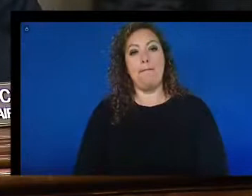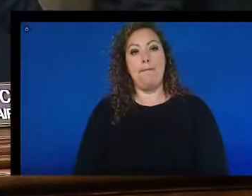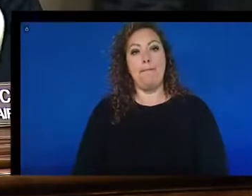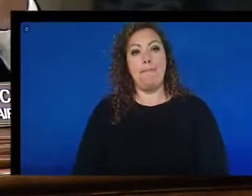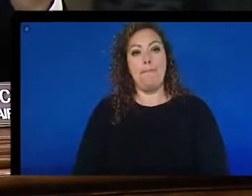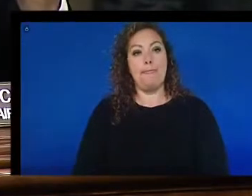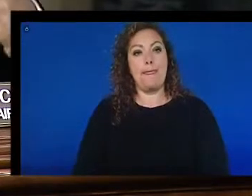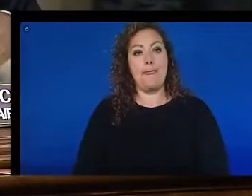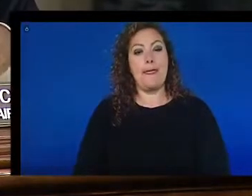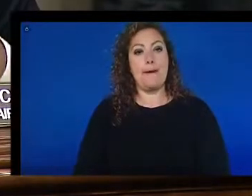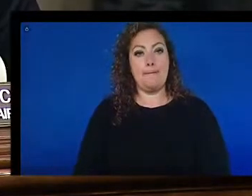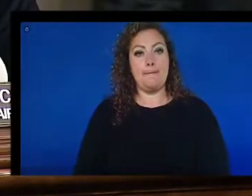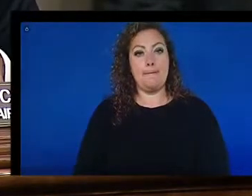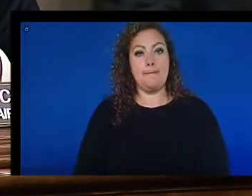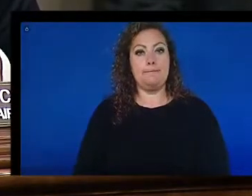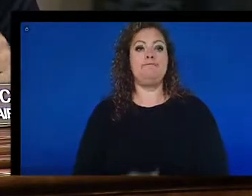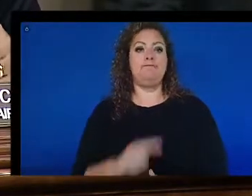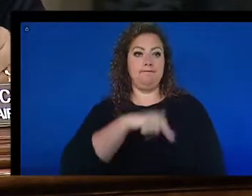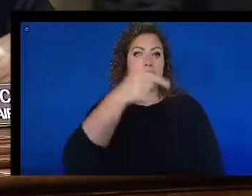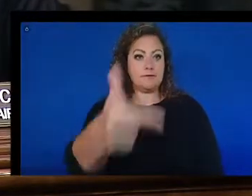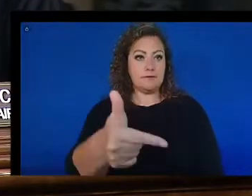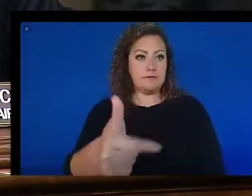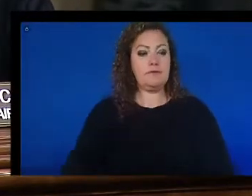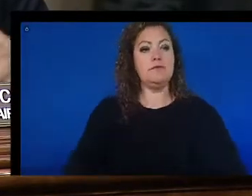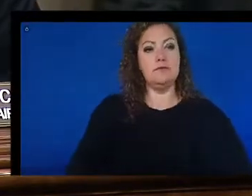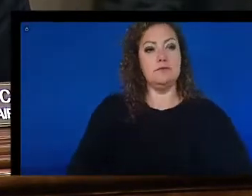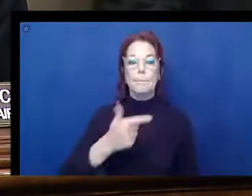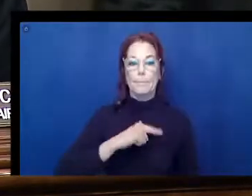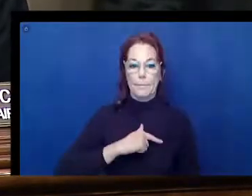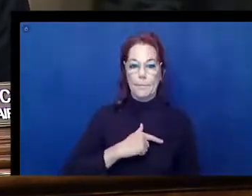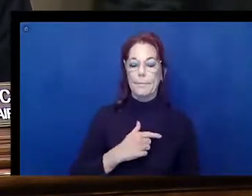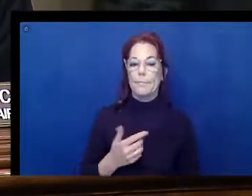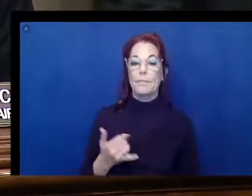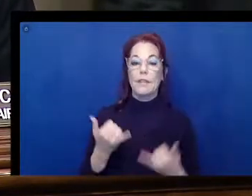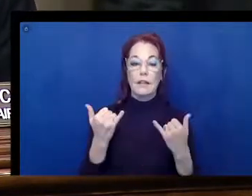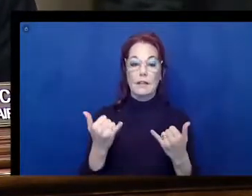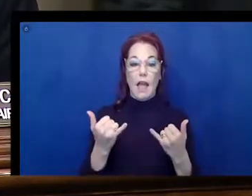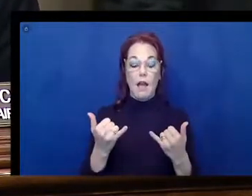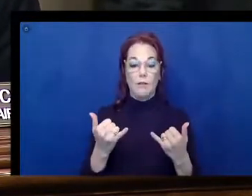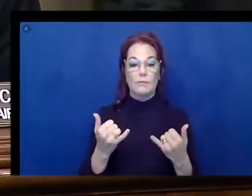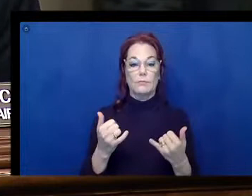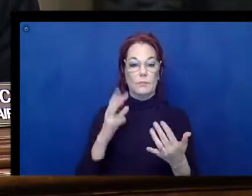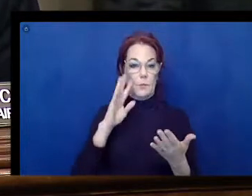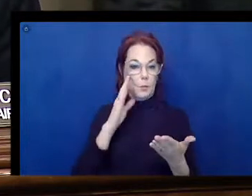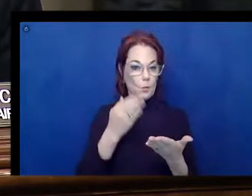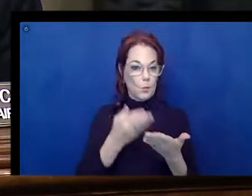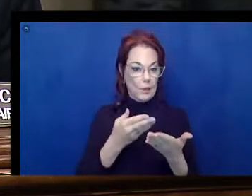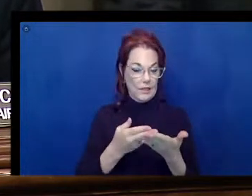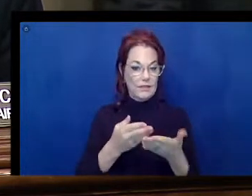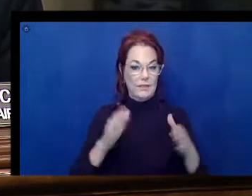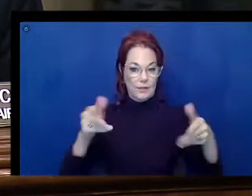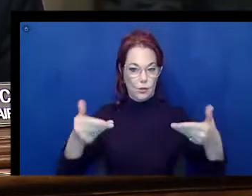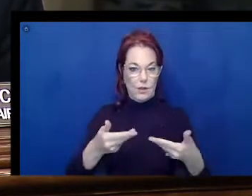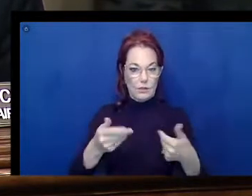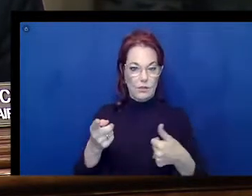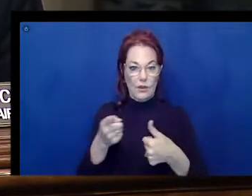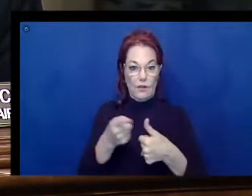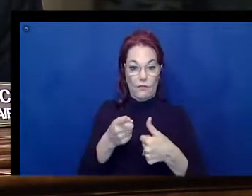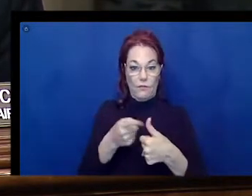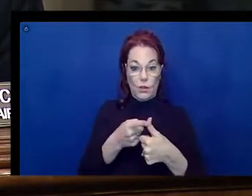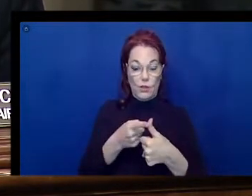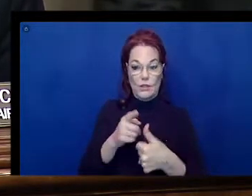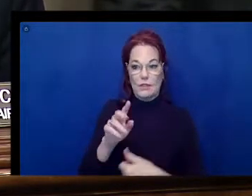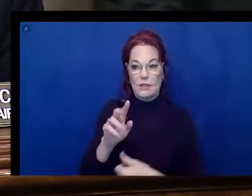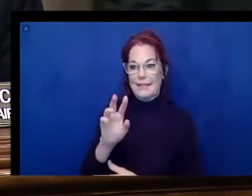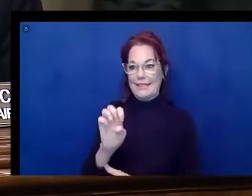Thank you, Mr. Chairman. you for your statement. I'll now move to witness introductions. Our first witness is Ms. Eve Hill,